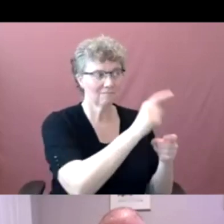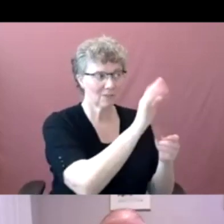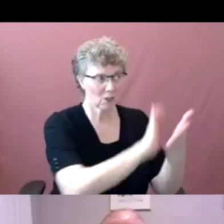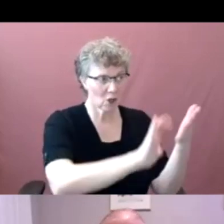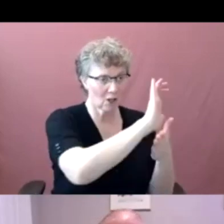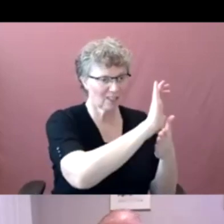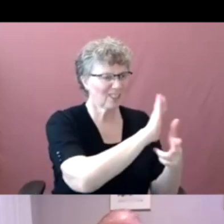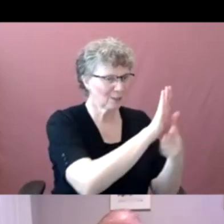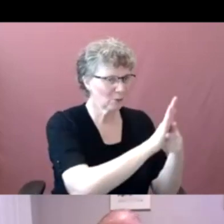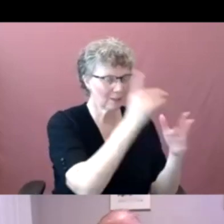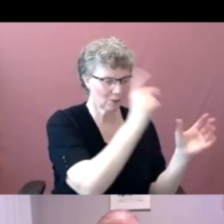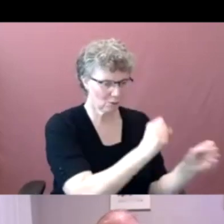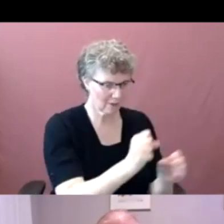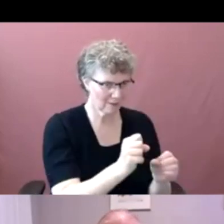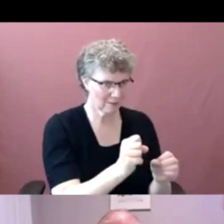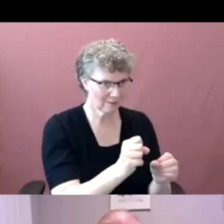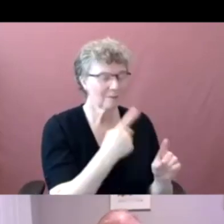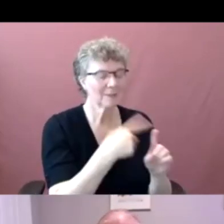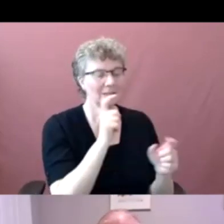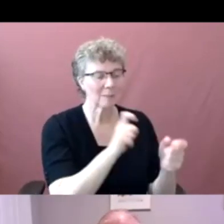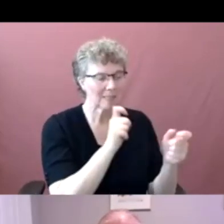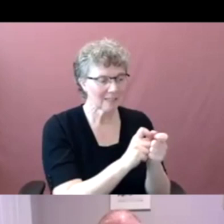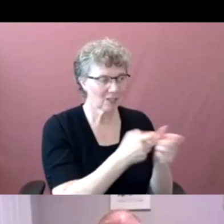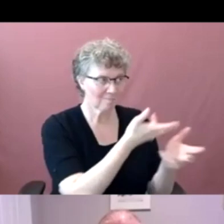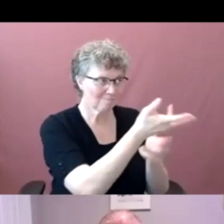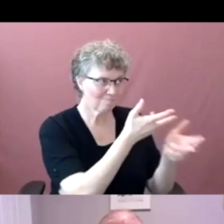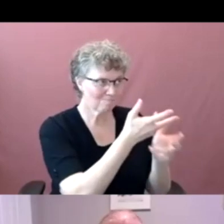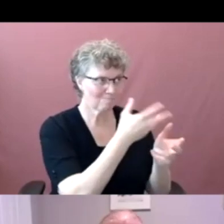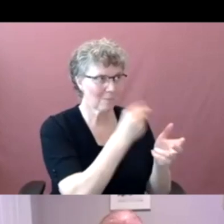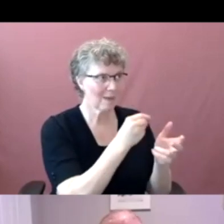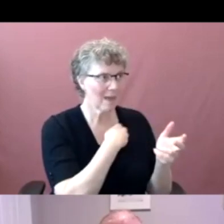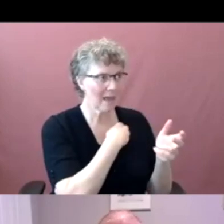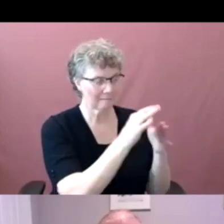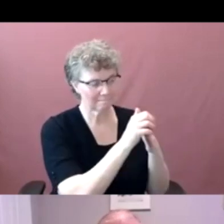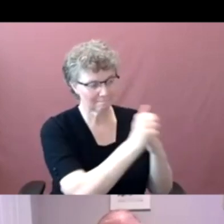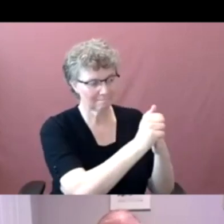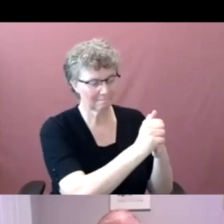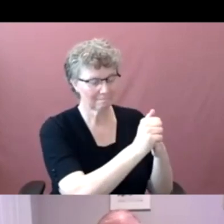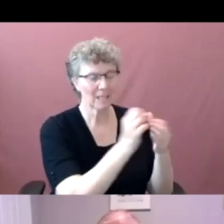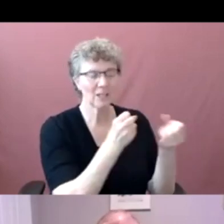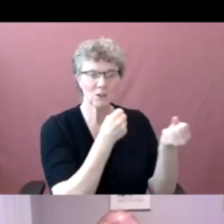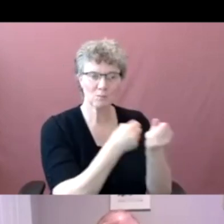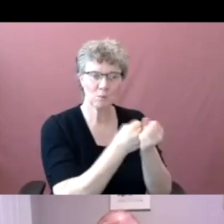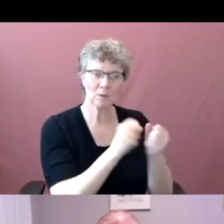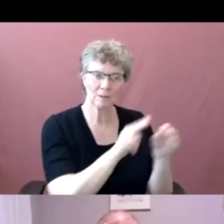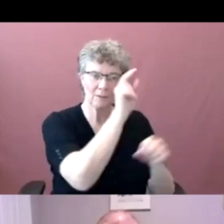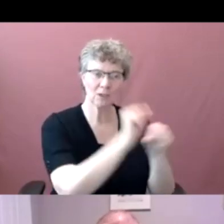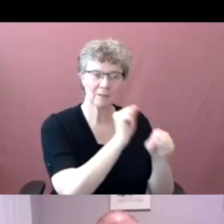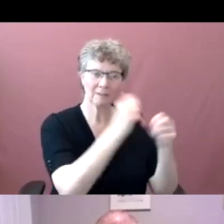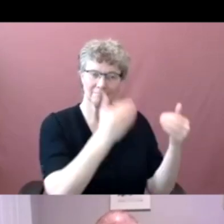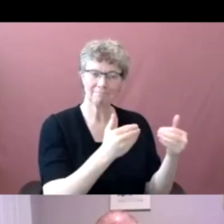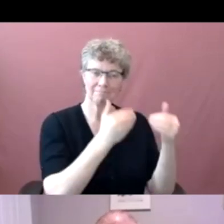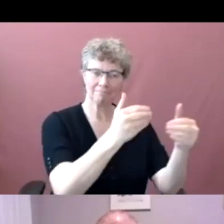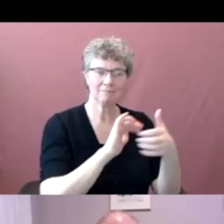strategic interactions and direction for colleges, and help move the institution forward in a collaborative manner.